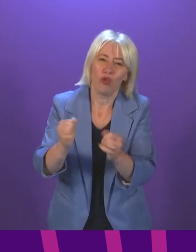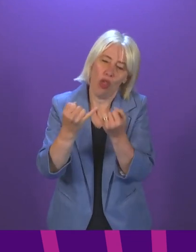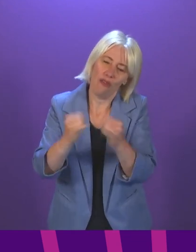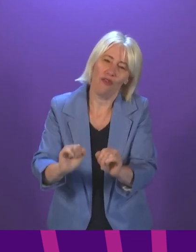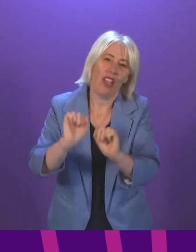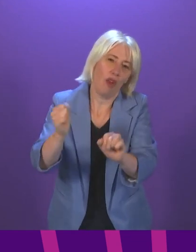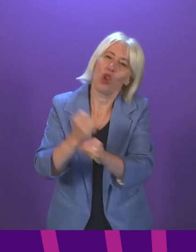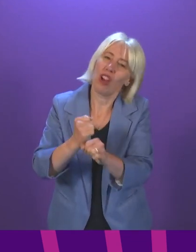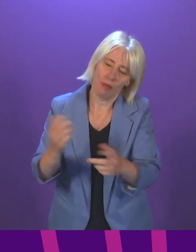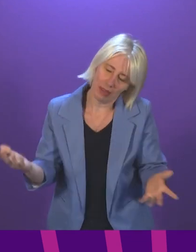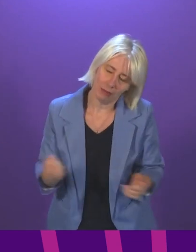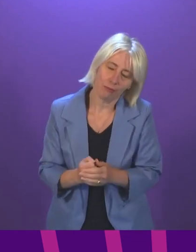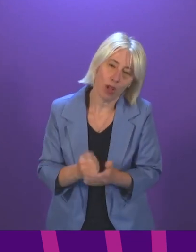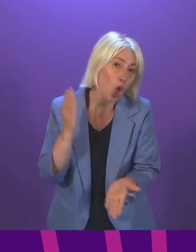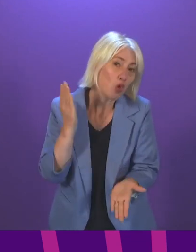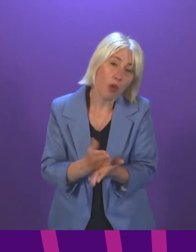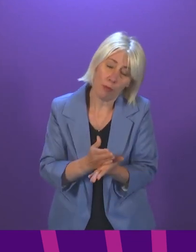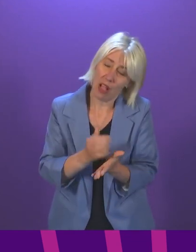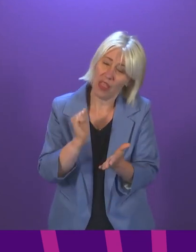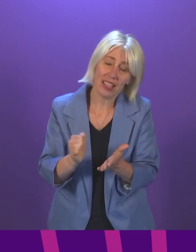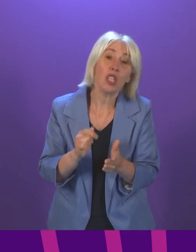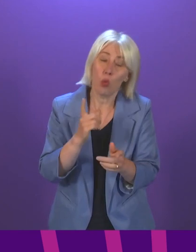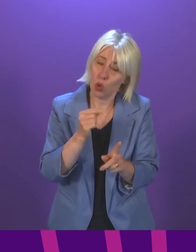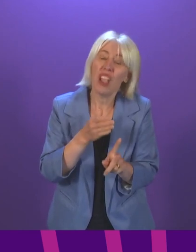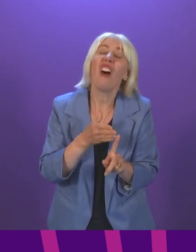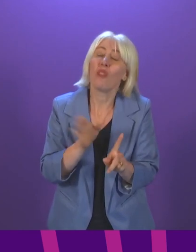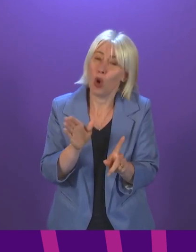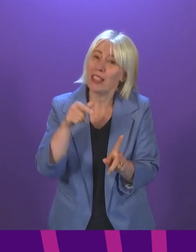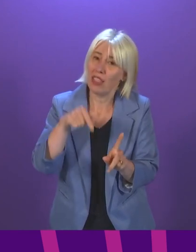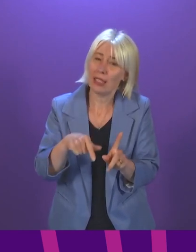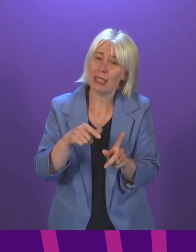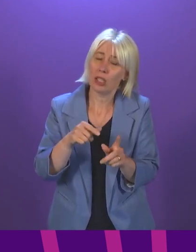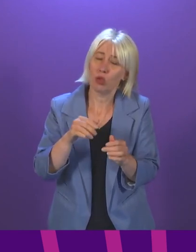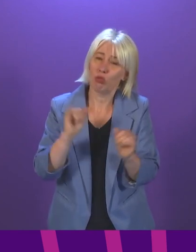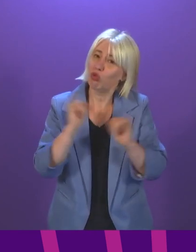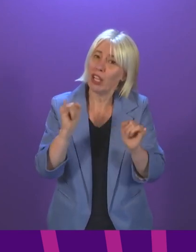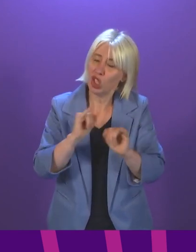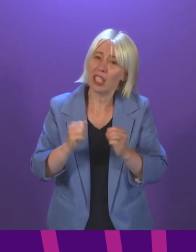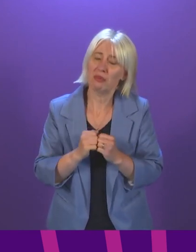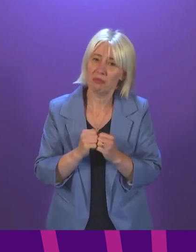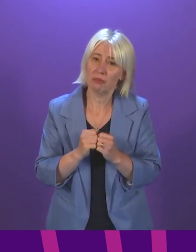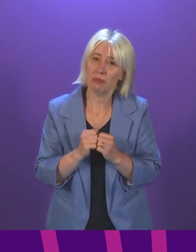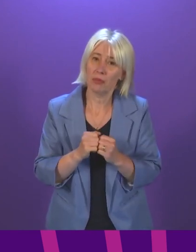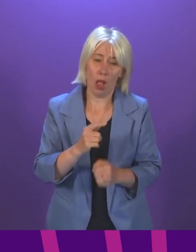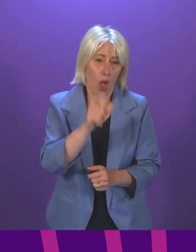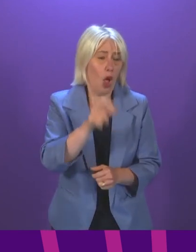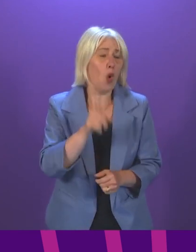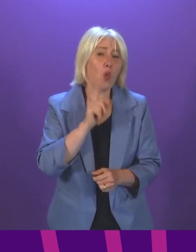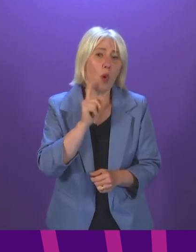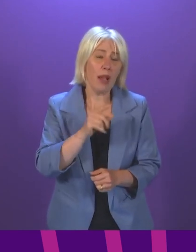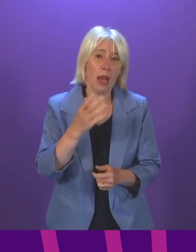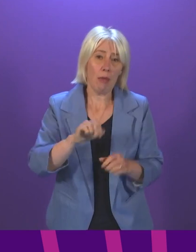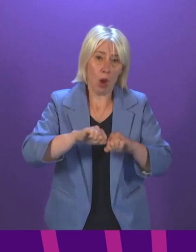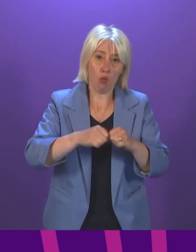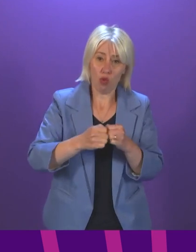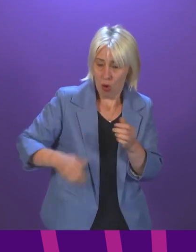The truth is this is an avoidable human tragedy on a heartbreaking scale. Lillian Briggs broke her hip and had to